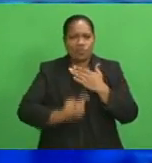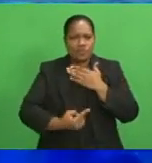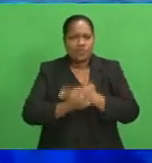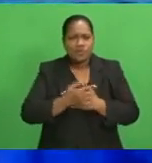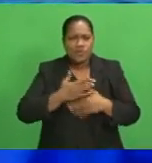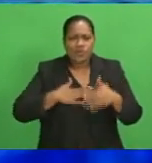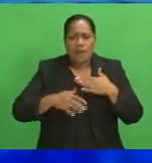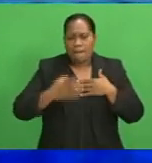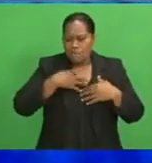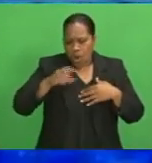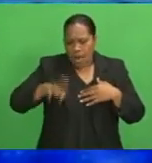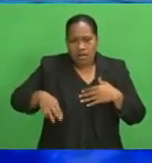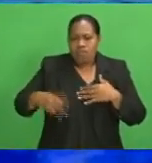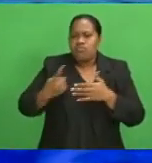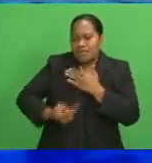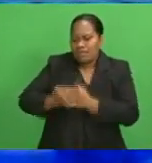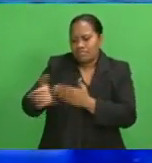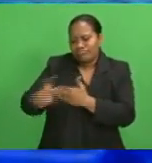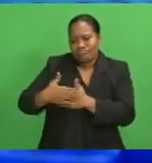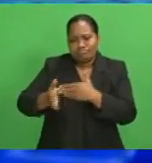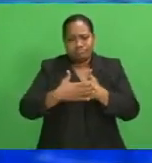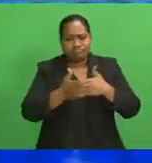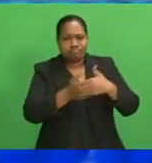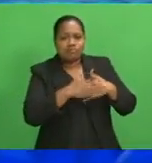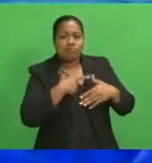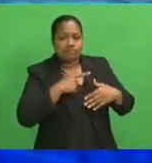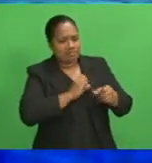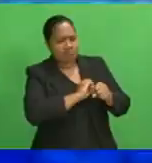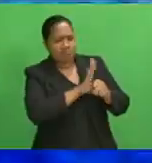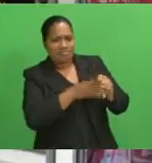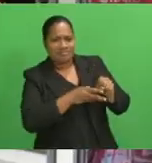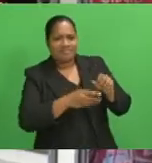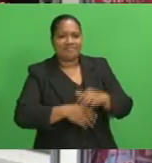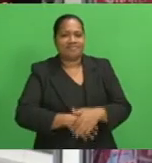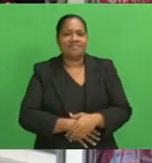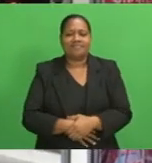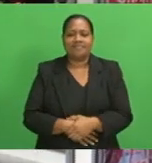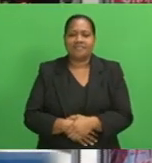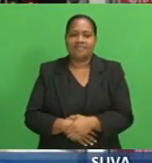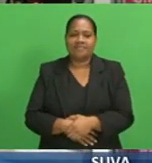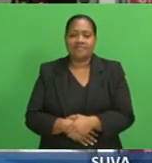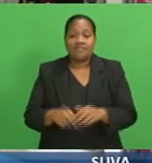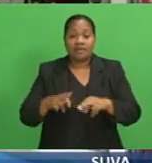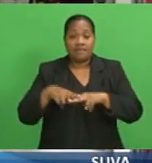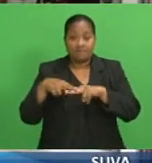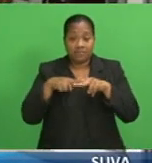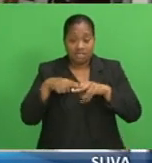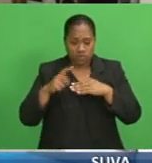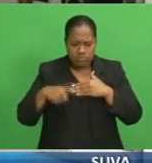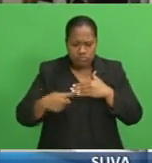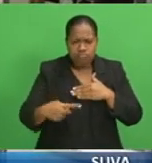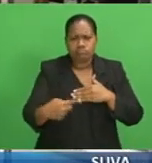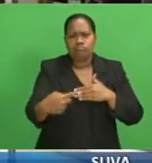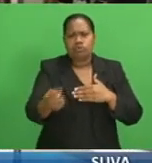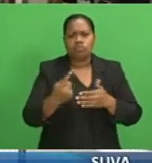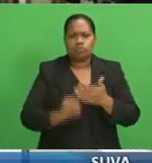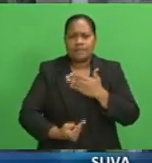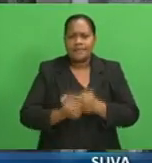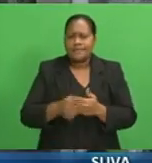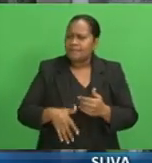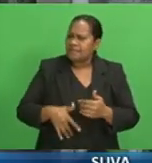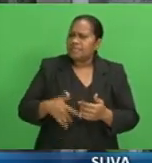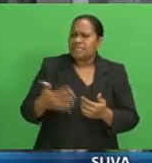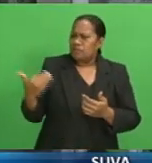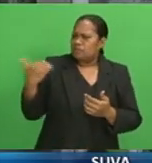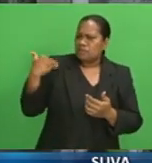members shutting down due to the pandemic. Venina Rakao Tonga has more. As Fiji continues to feel the effects of the pandemic,